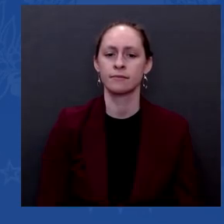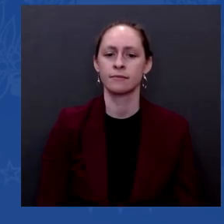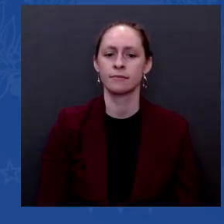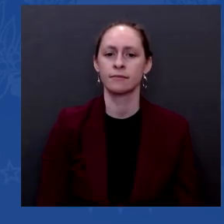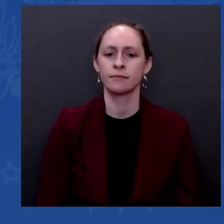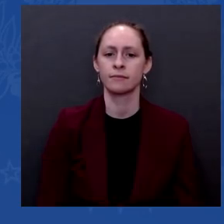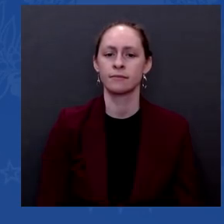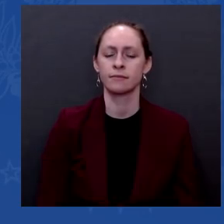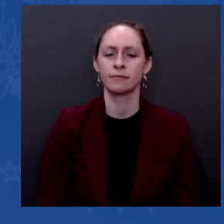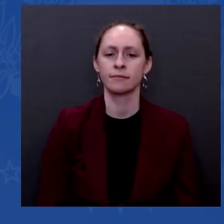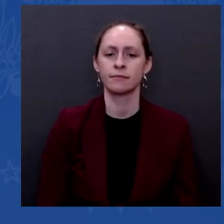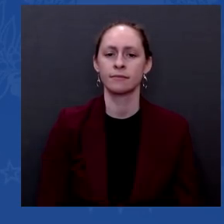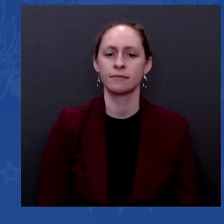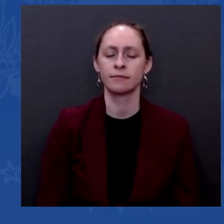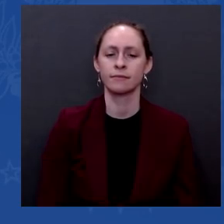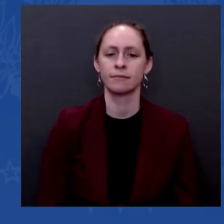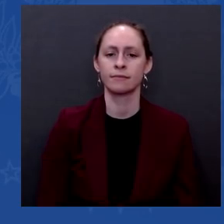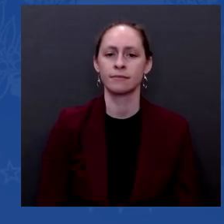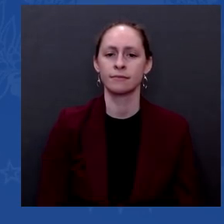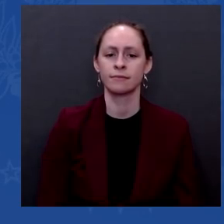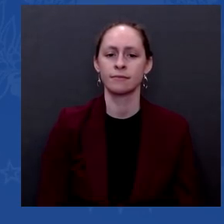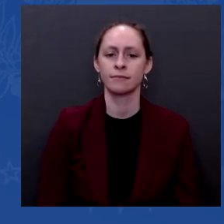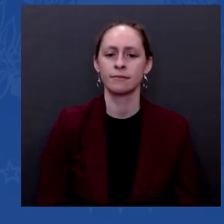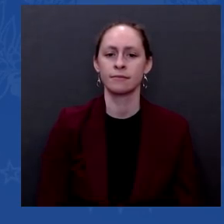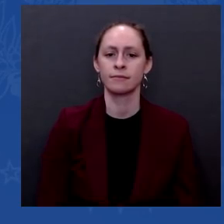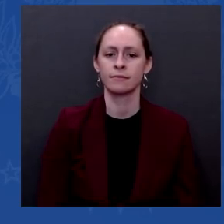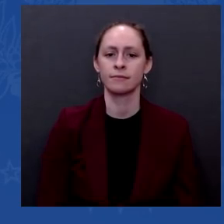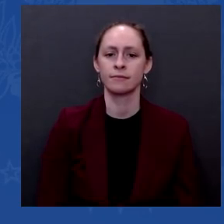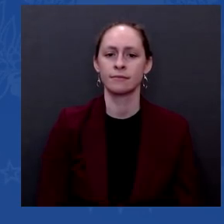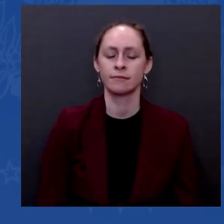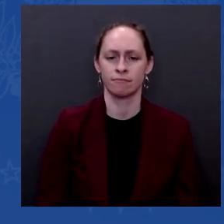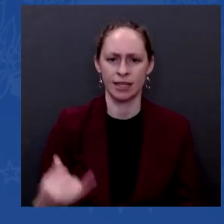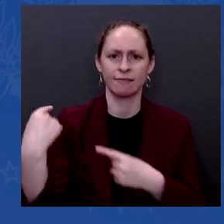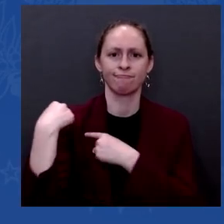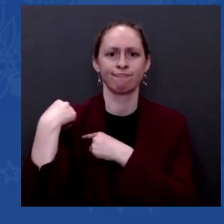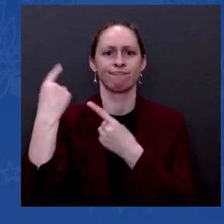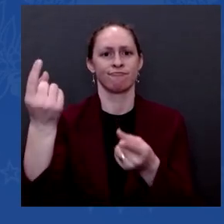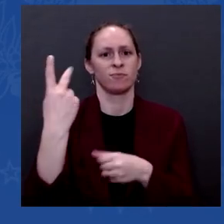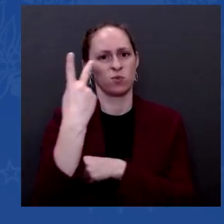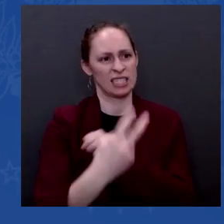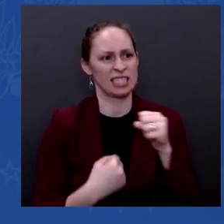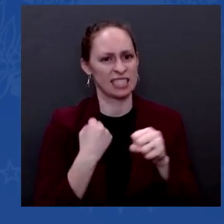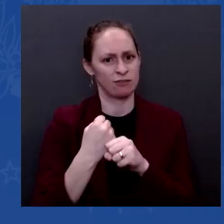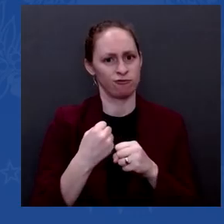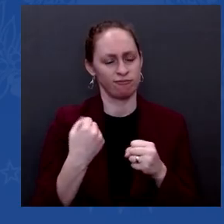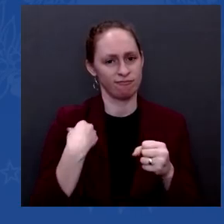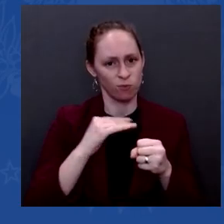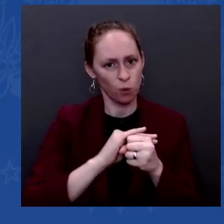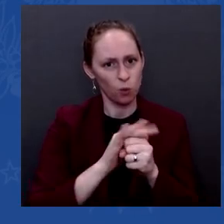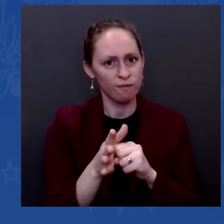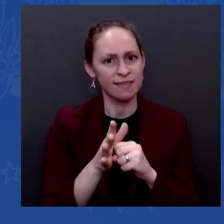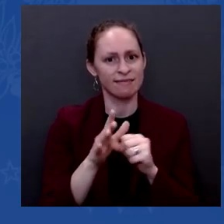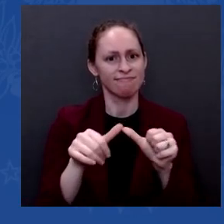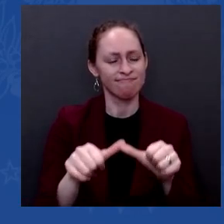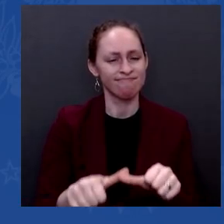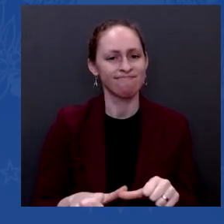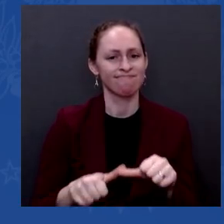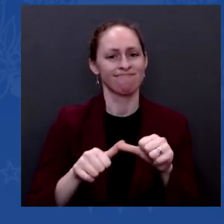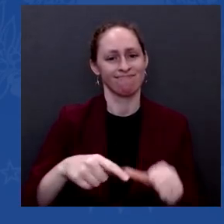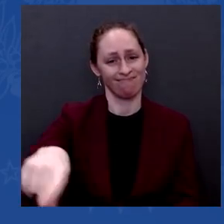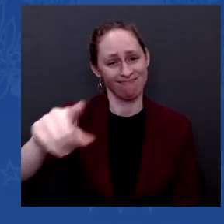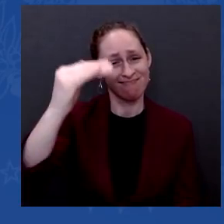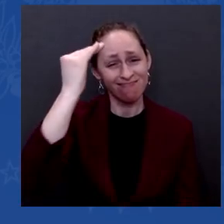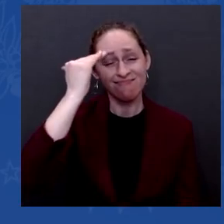coronavirus outbreak. And you, again today, acknowledge that Americans are frustrated and they're tired. Based on your conversations with your health advisors,